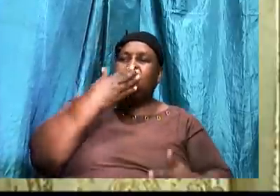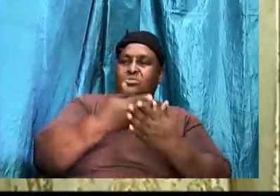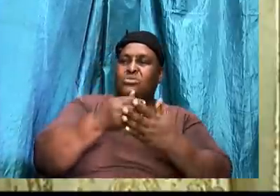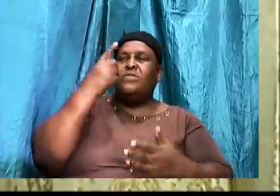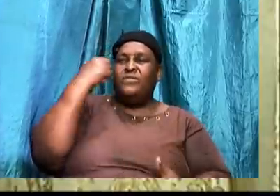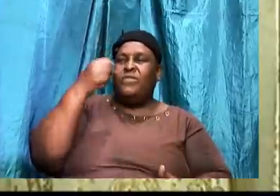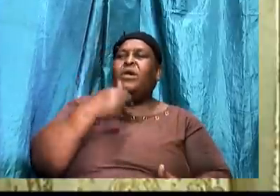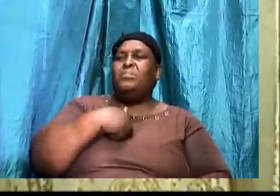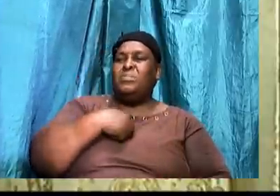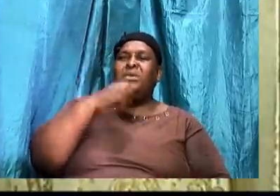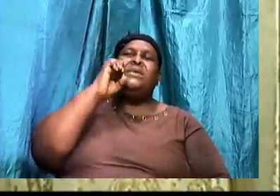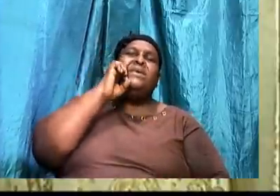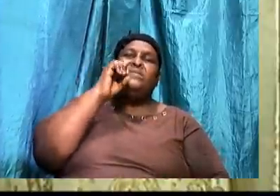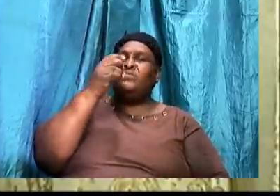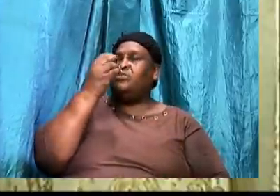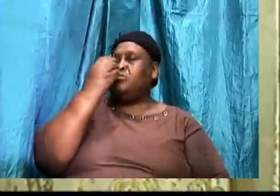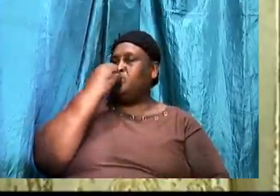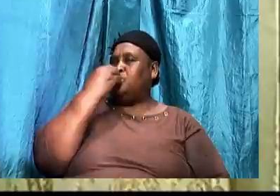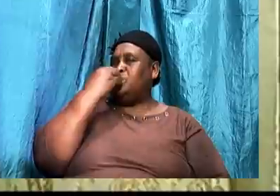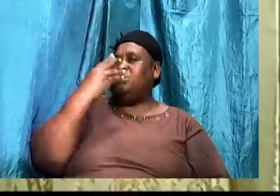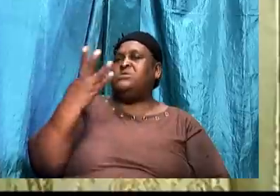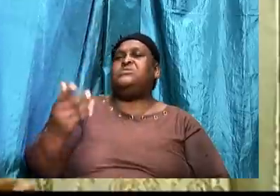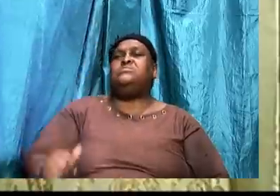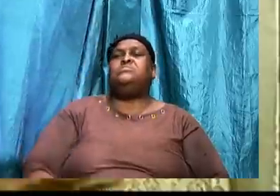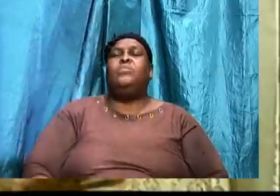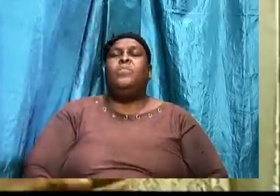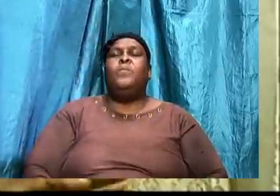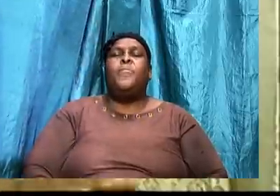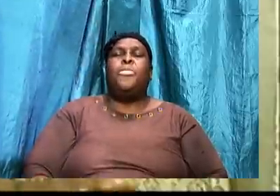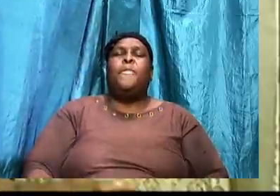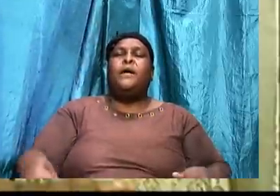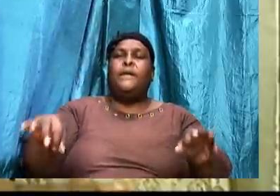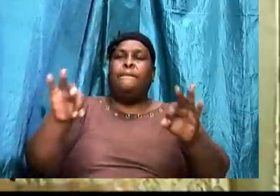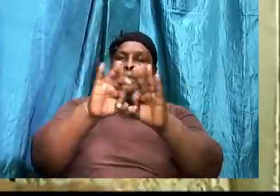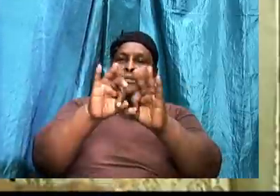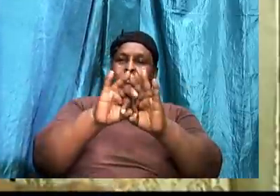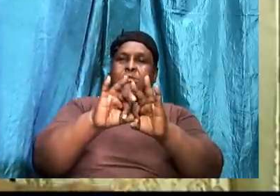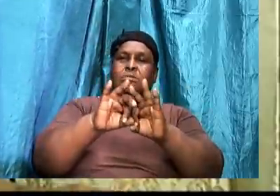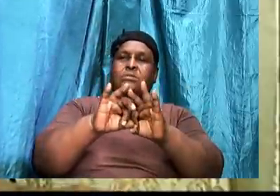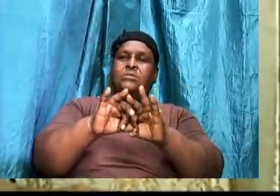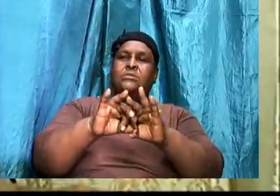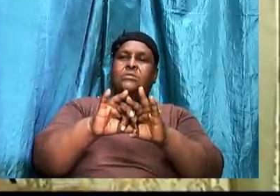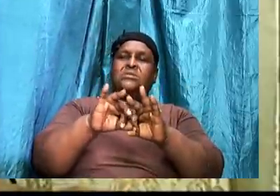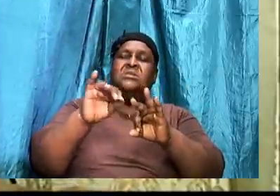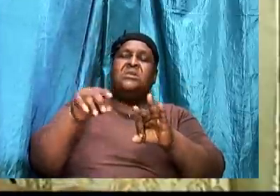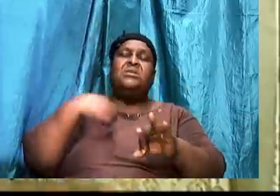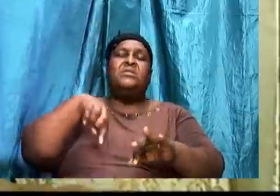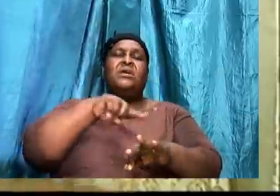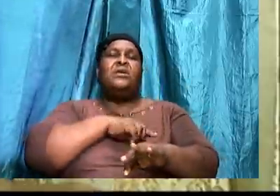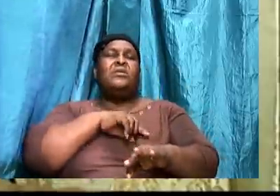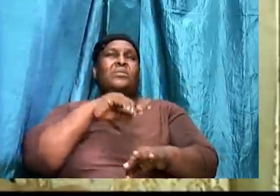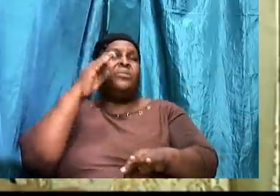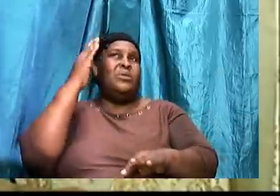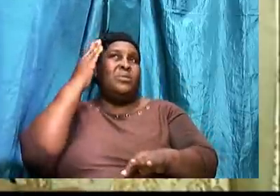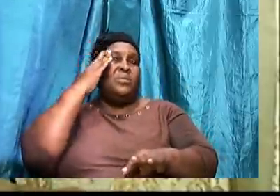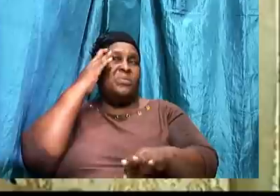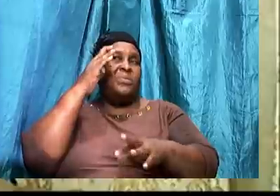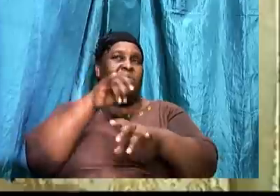It's important. That we recognize the wiles of the adversary.